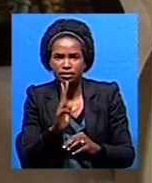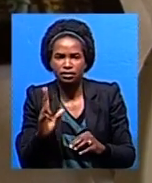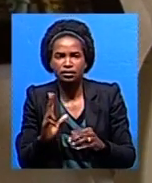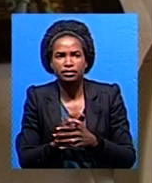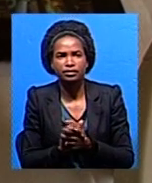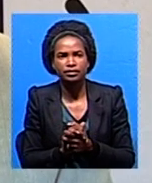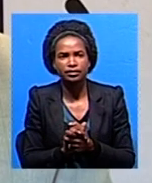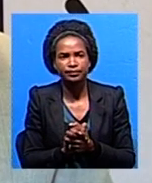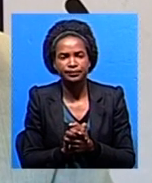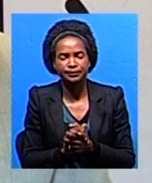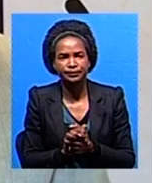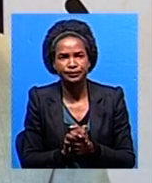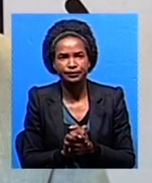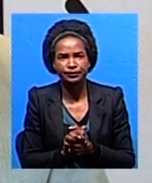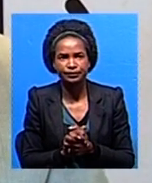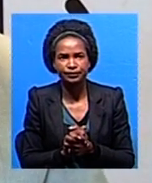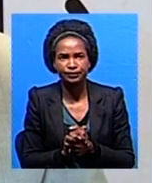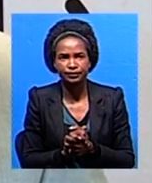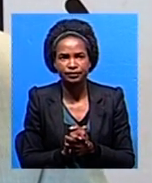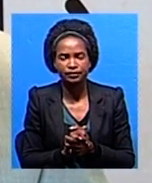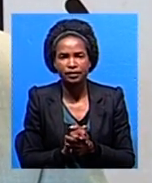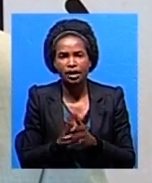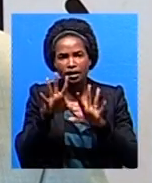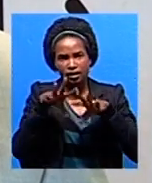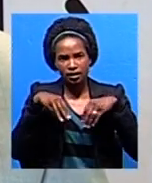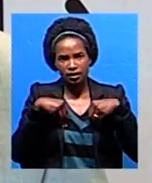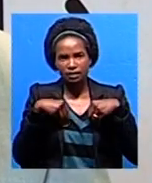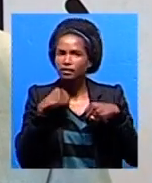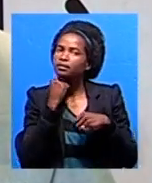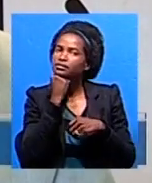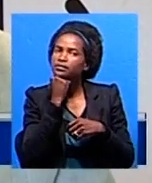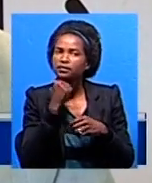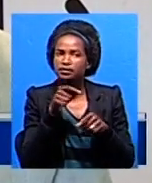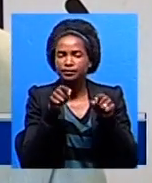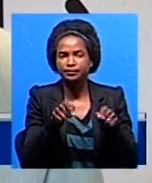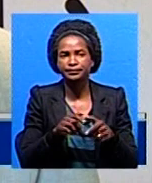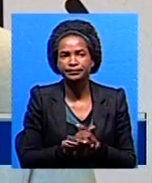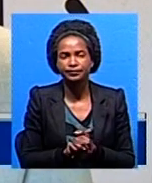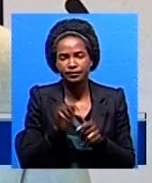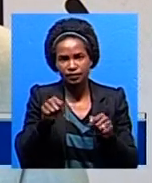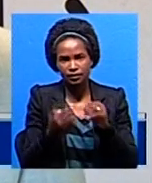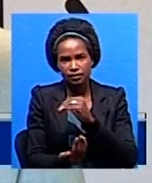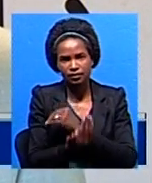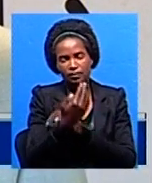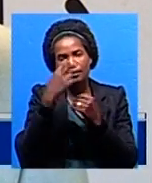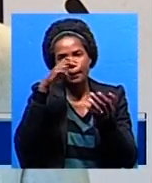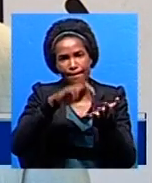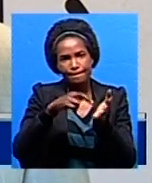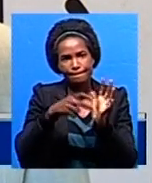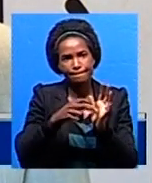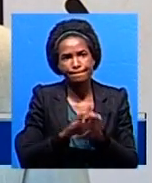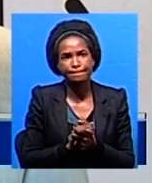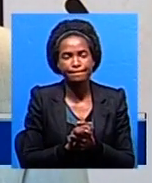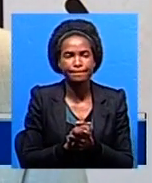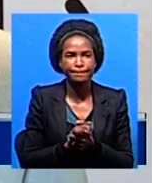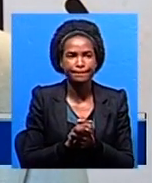services. Receiving this equipment this morning means that we will no